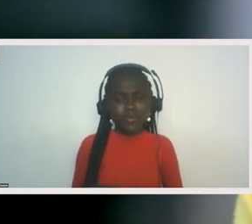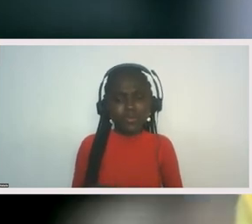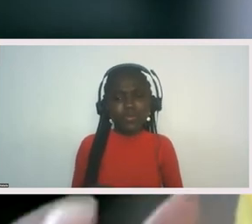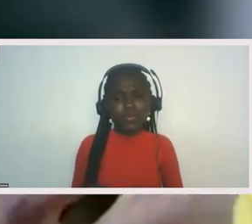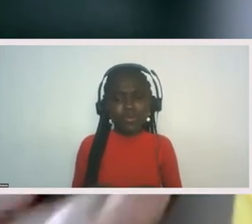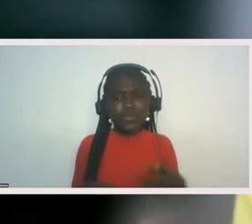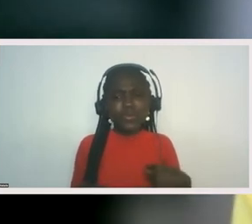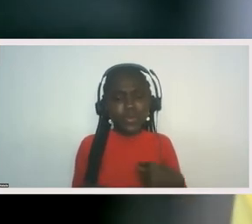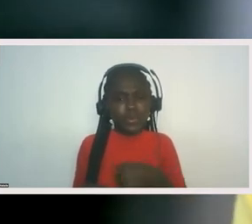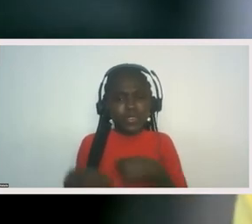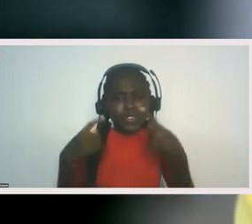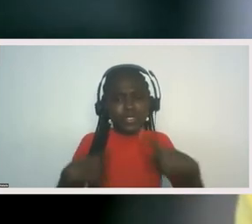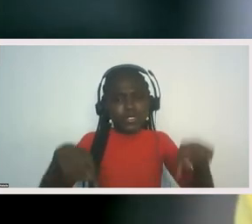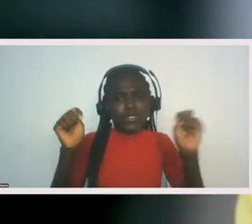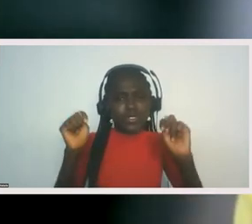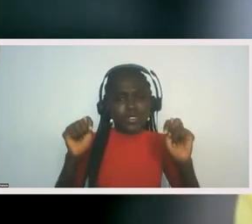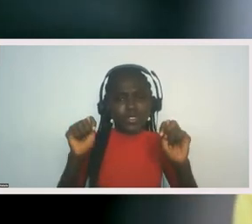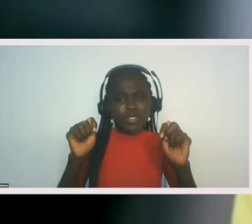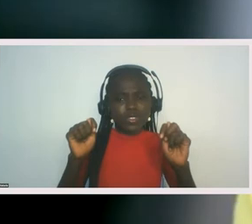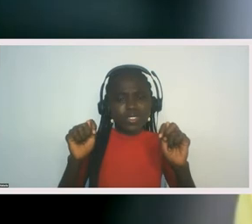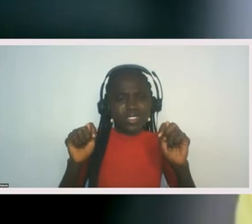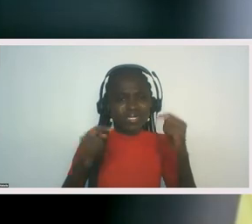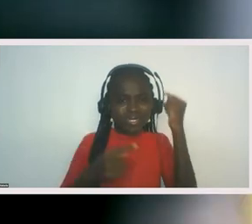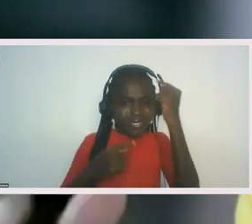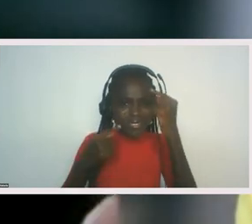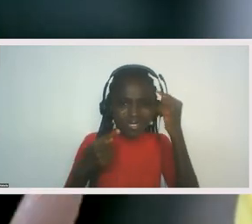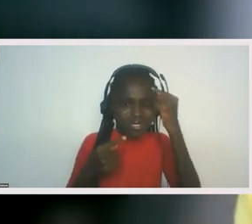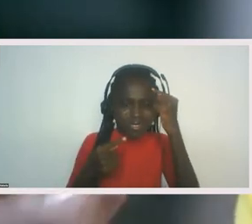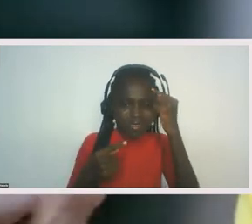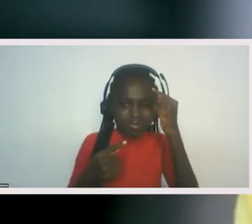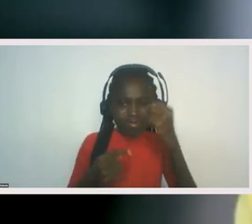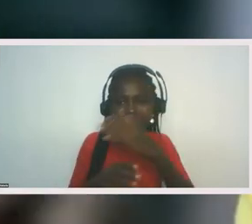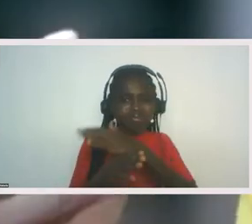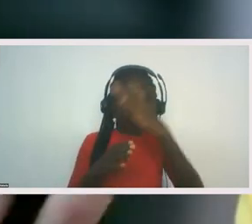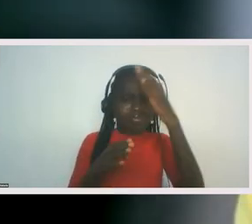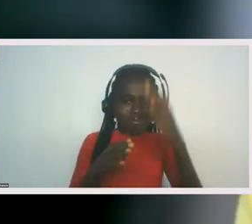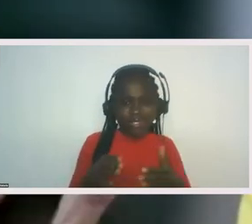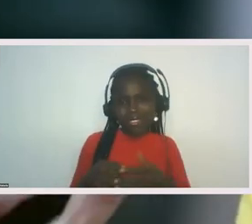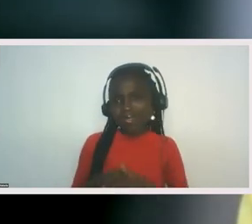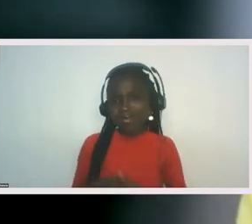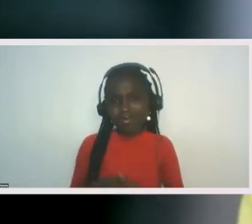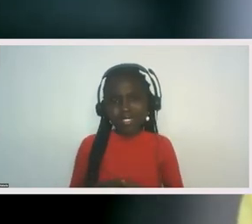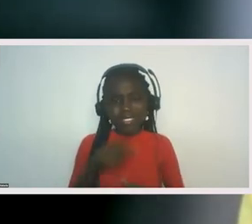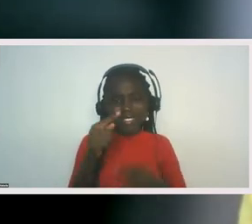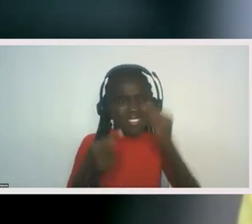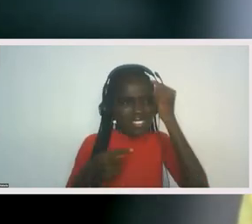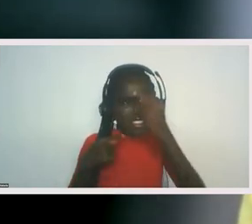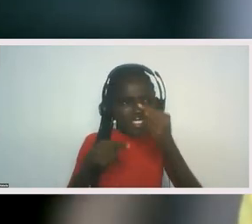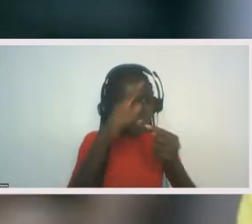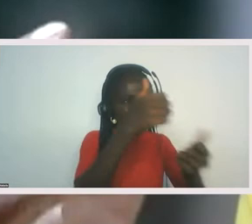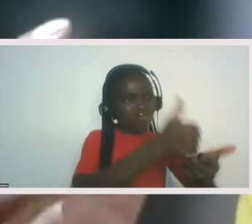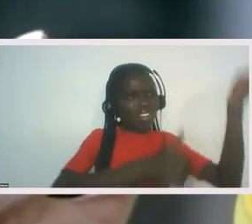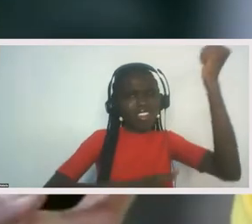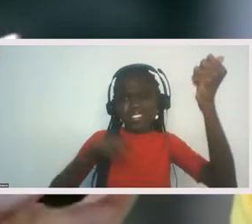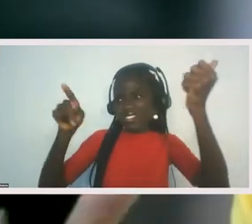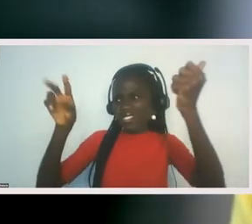we put an end to the philosophy that makes one man superior and another inferior. And